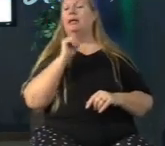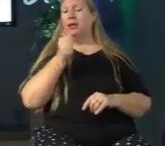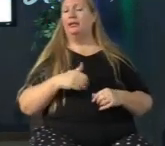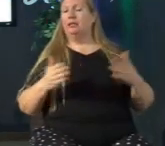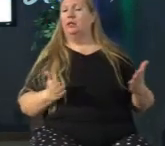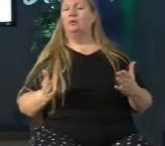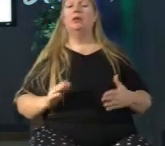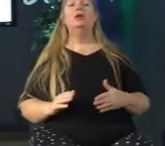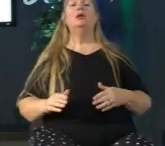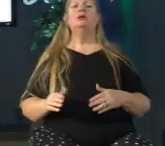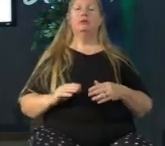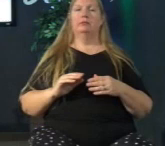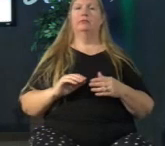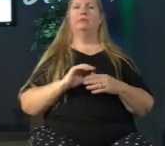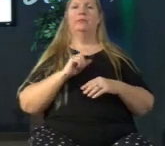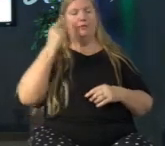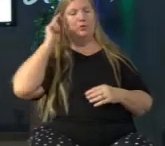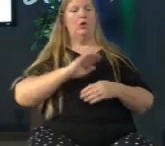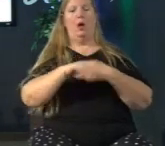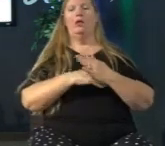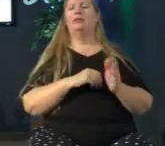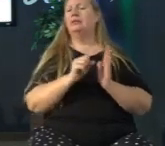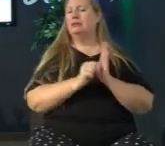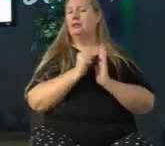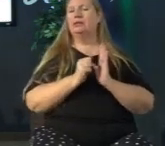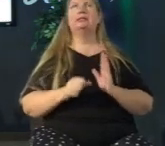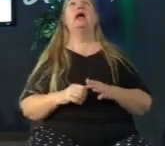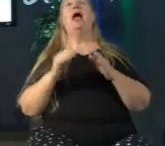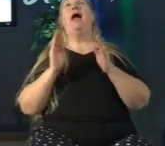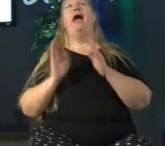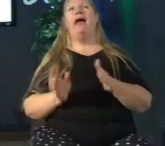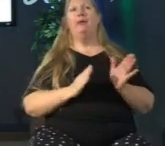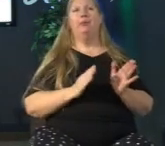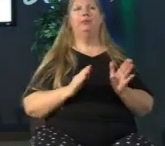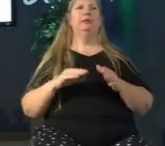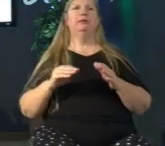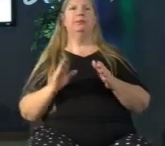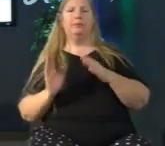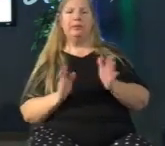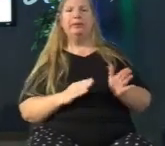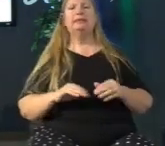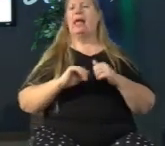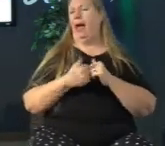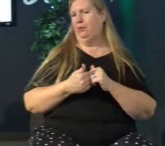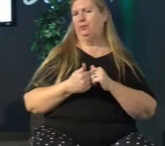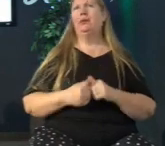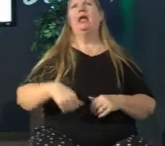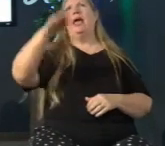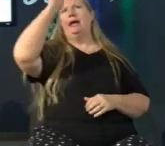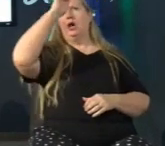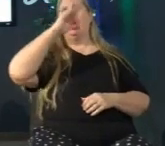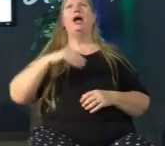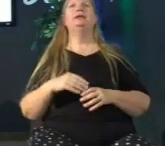god prepares us to engage god goes ahead of us you heard becca god